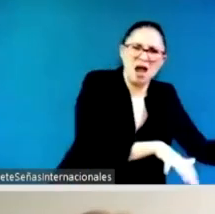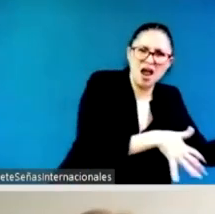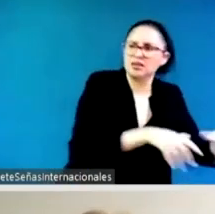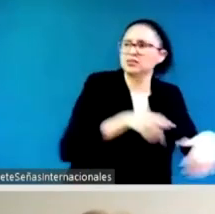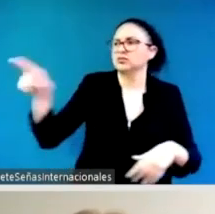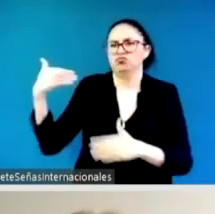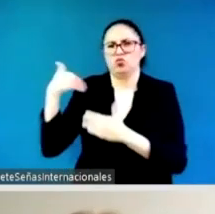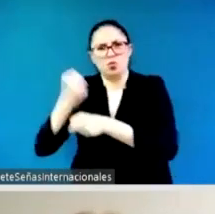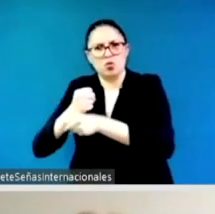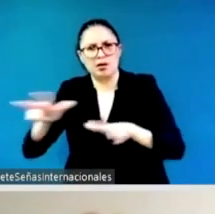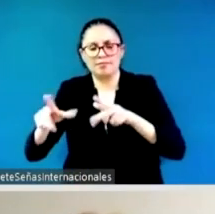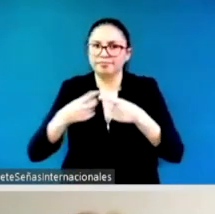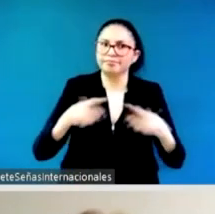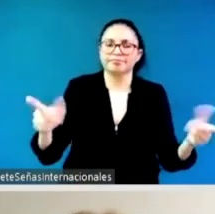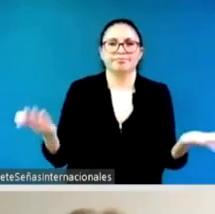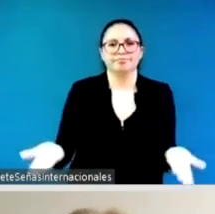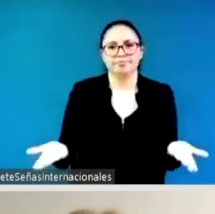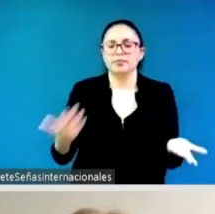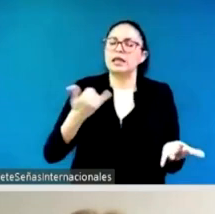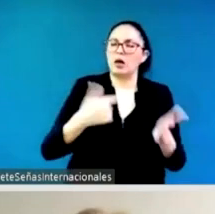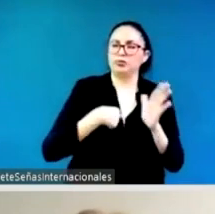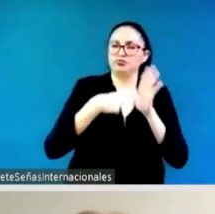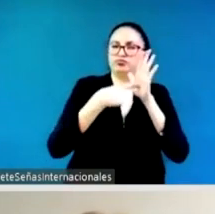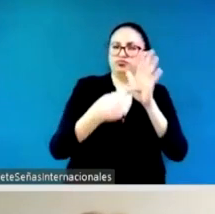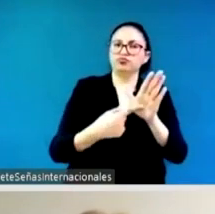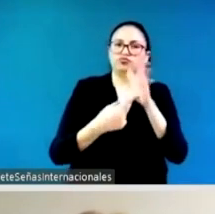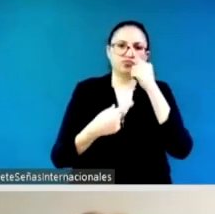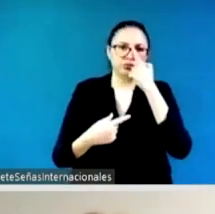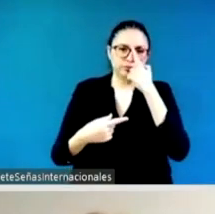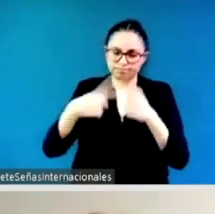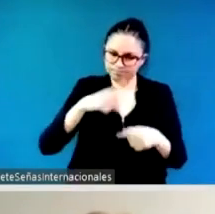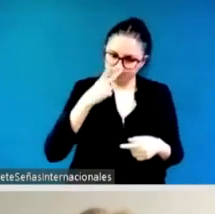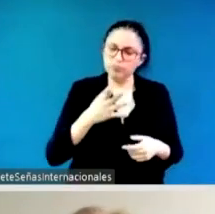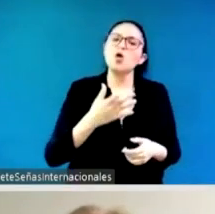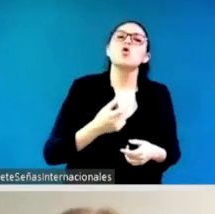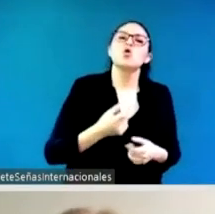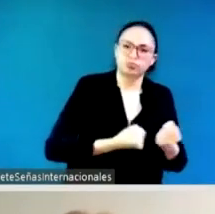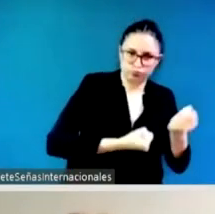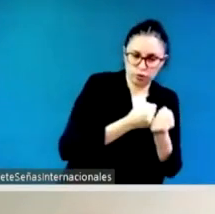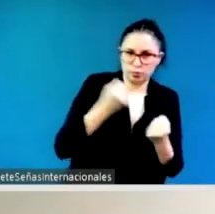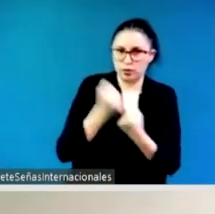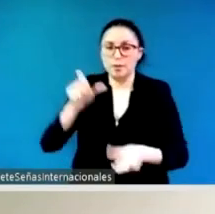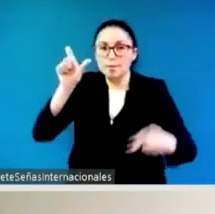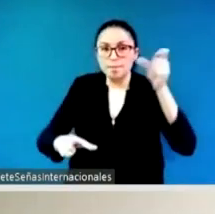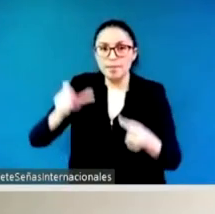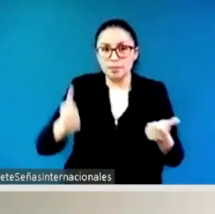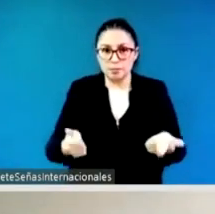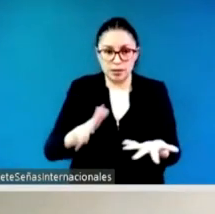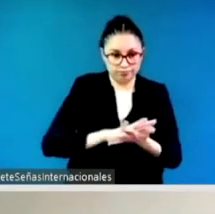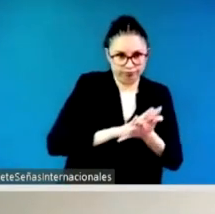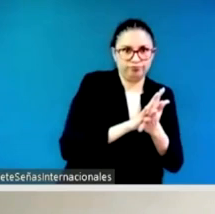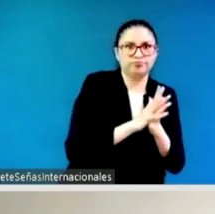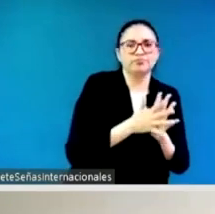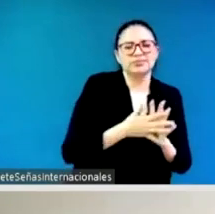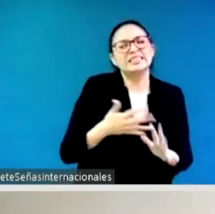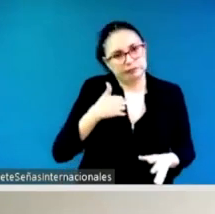safety and numbers right it's very hard to change the world to be transformational if you're one or three percent you have to get into a certain